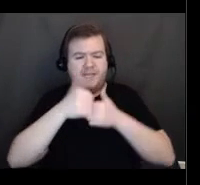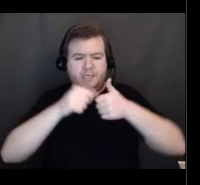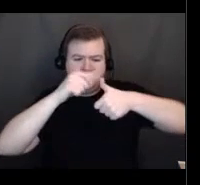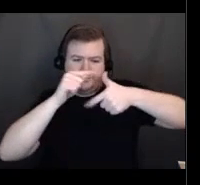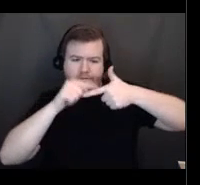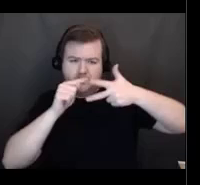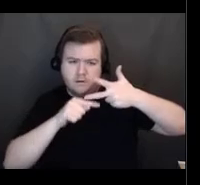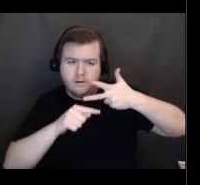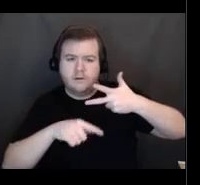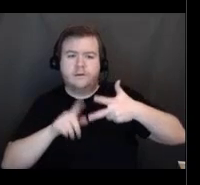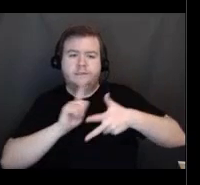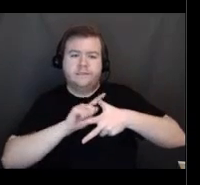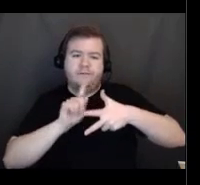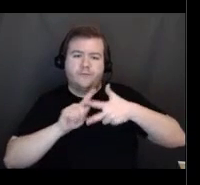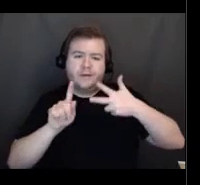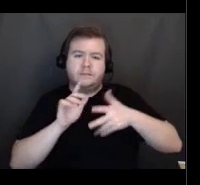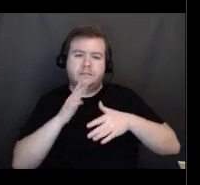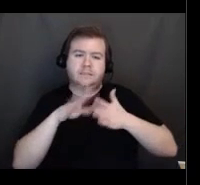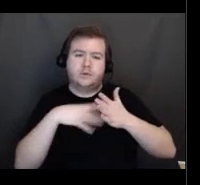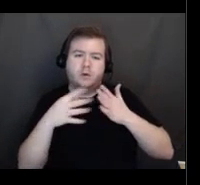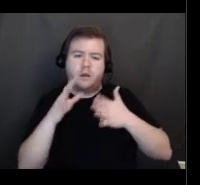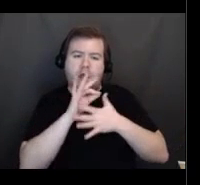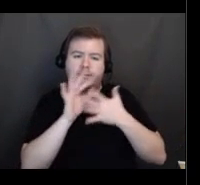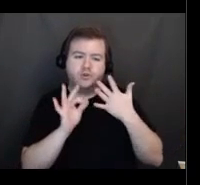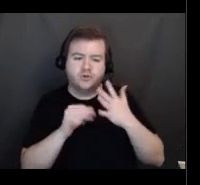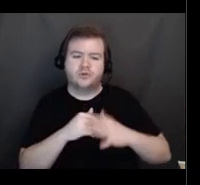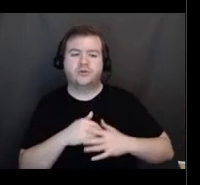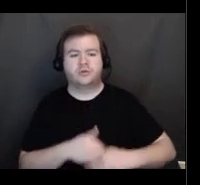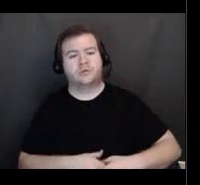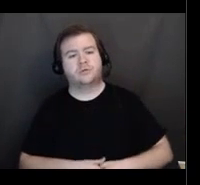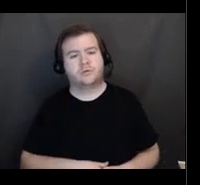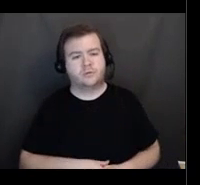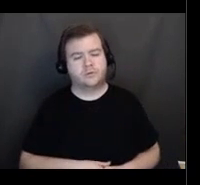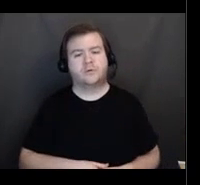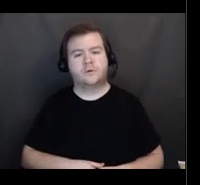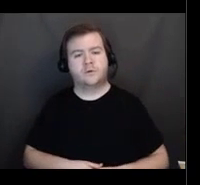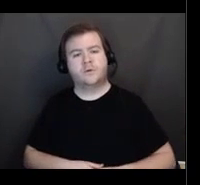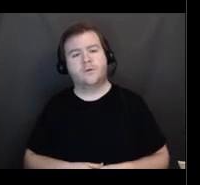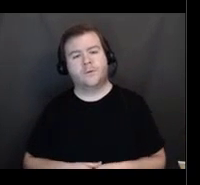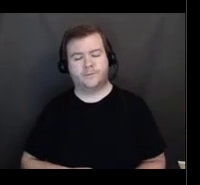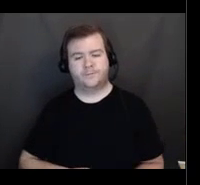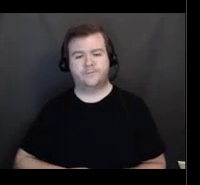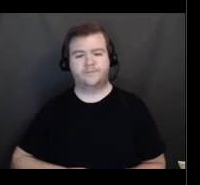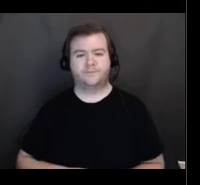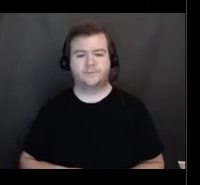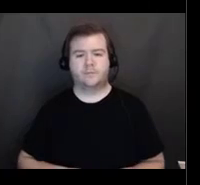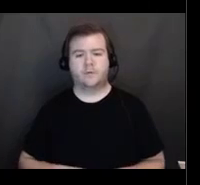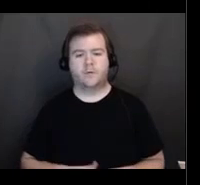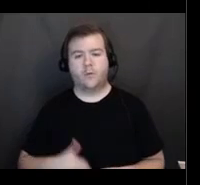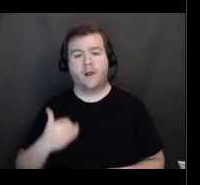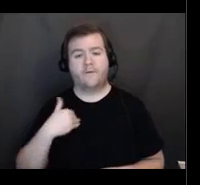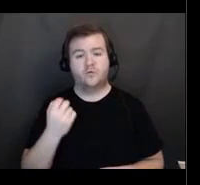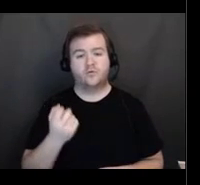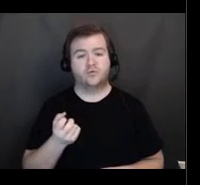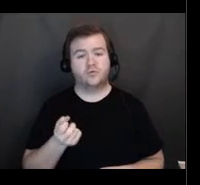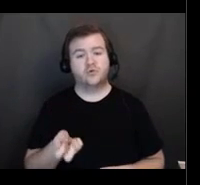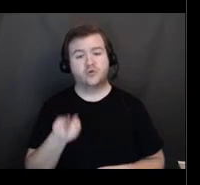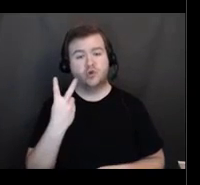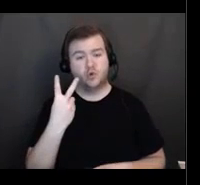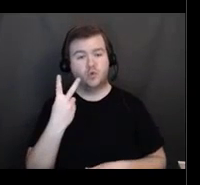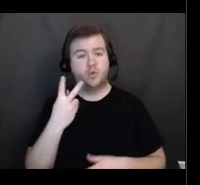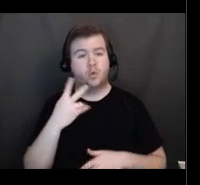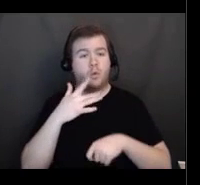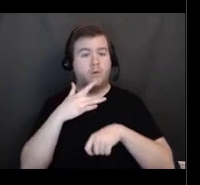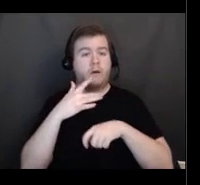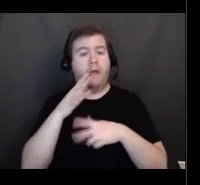So let me just go on the next page here. So there are two scheduling options provided on the webpage.